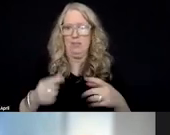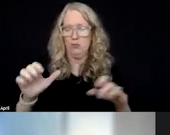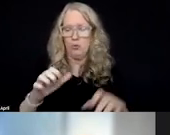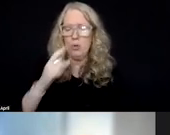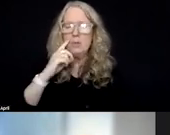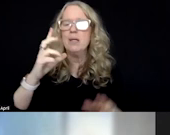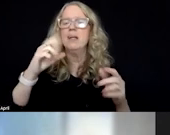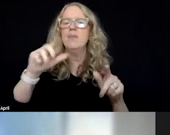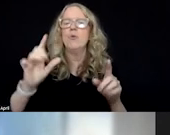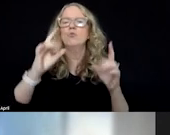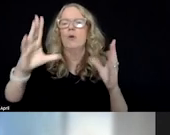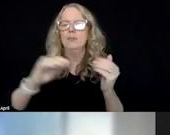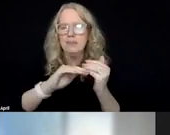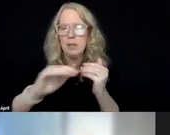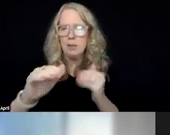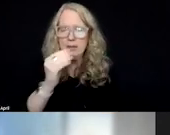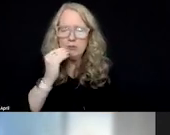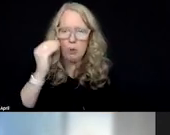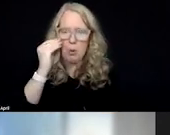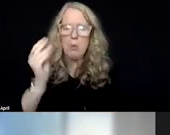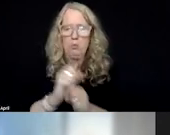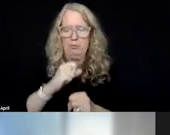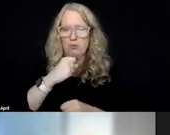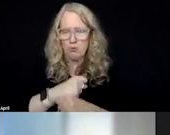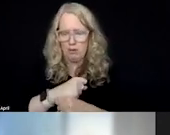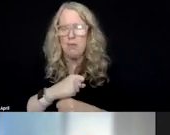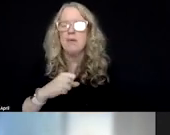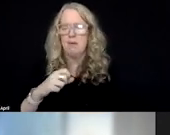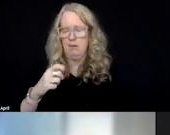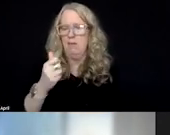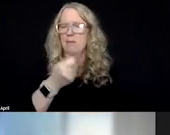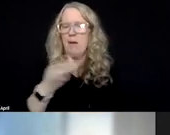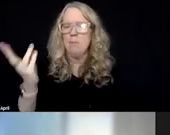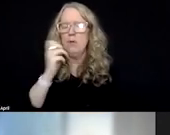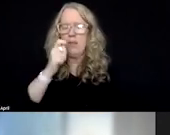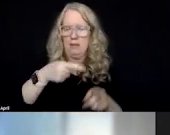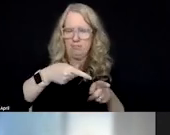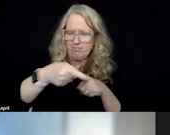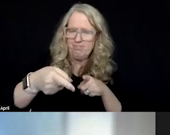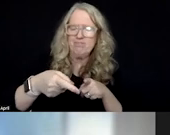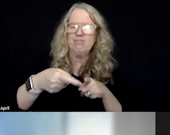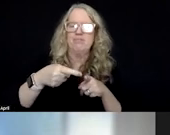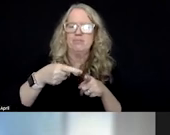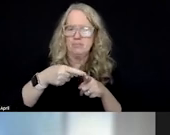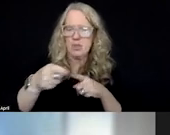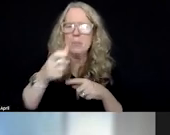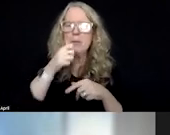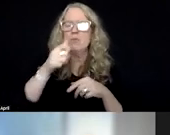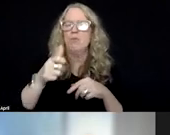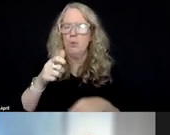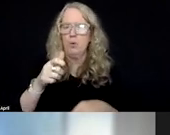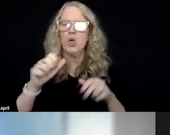stabilization homes is we've created a couple of those that specialize in co-occurring disorders